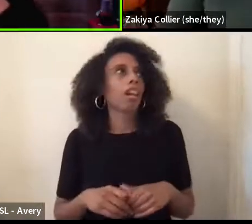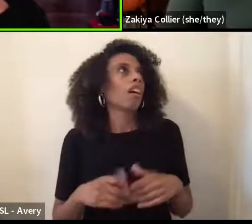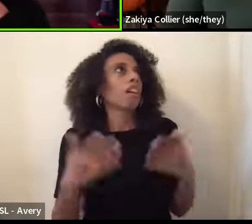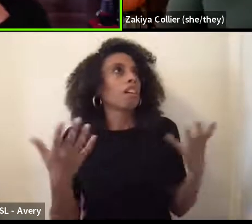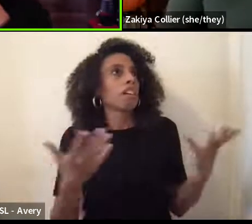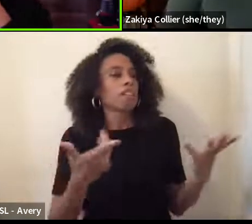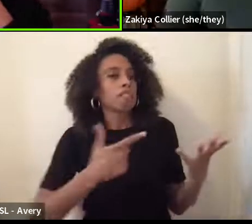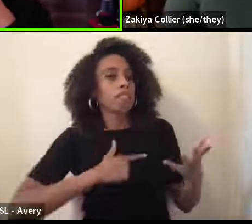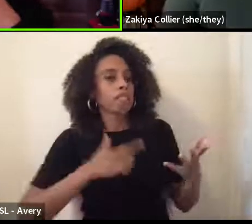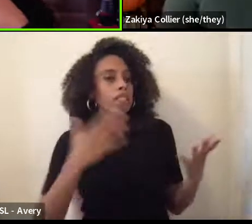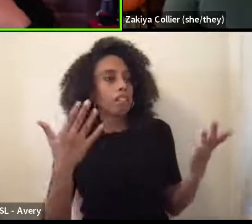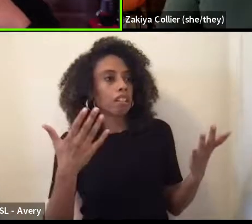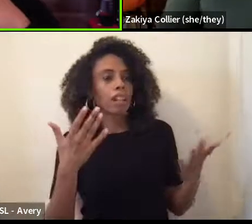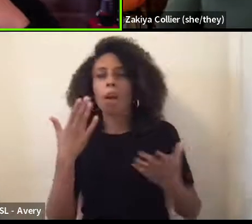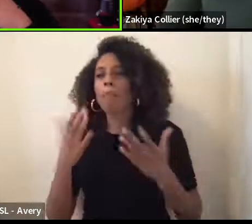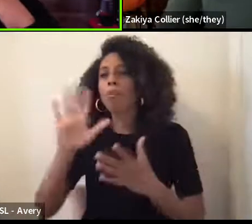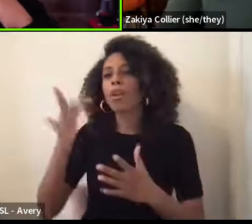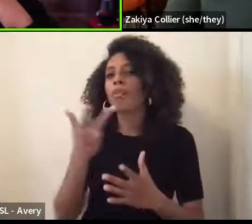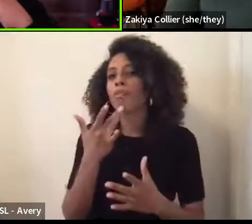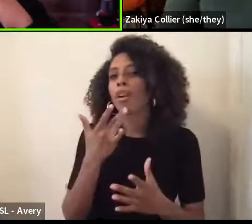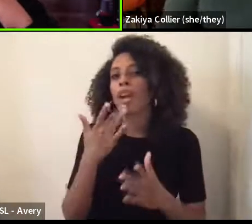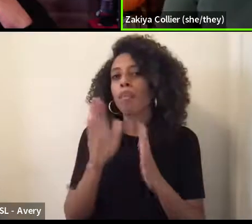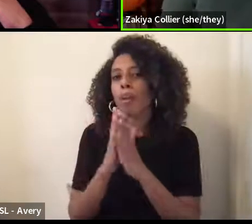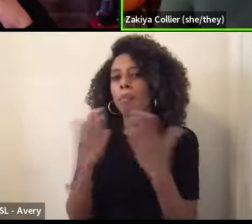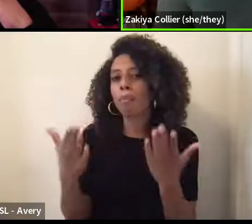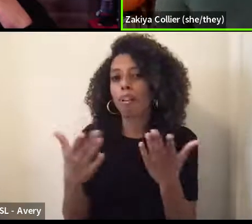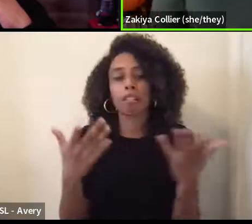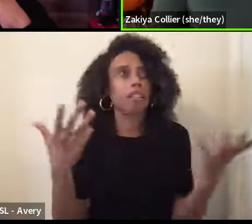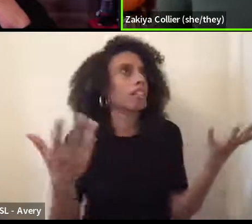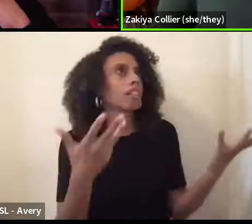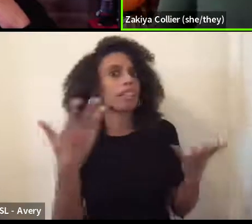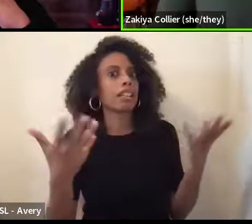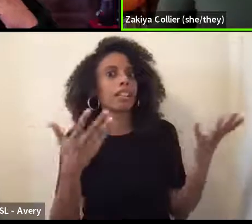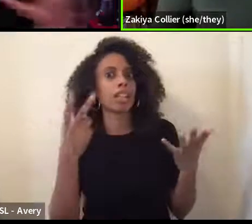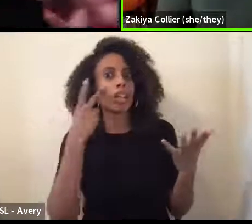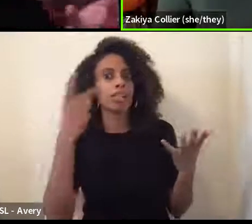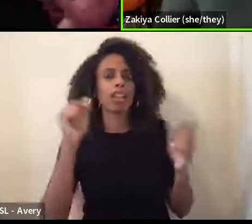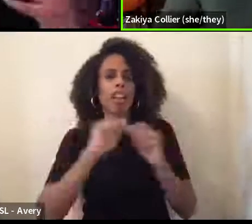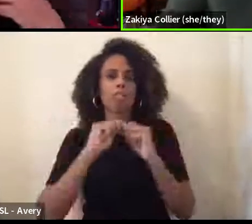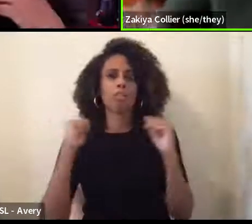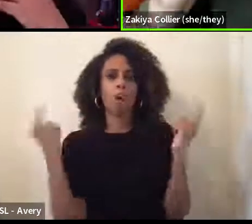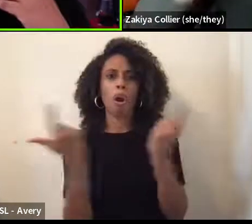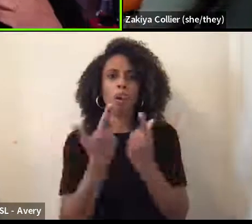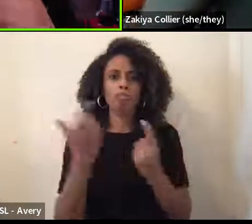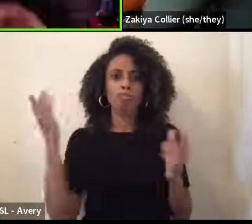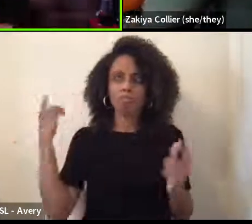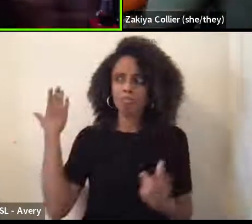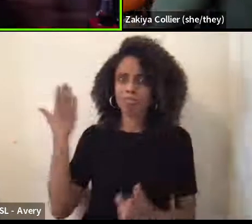maybe your favorite book. Oh, there's like, you see all these books. I know.